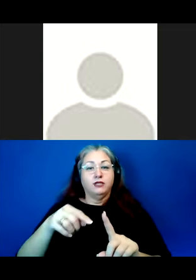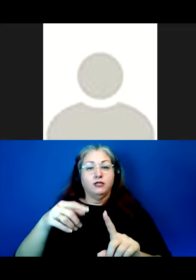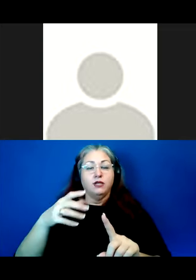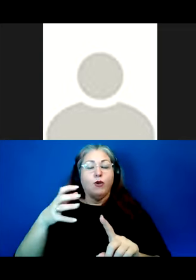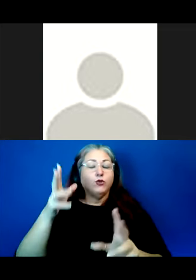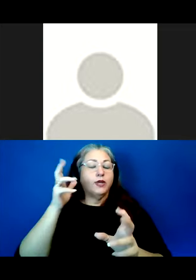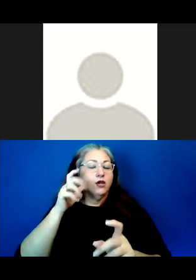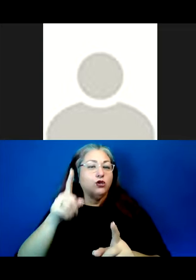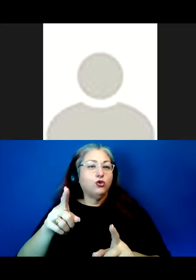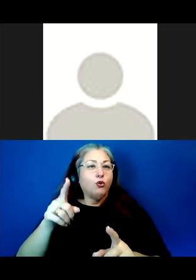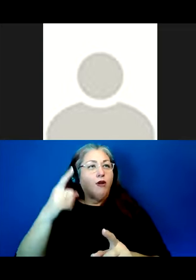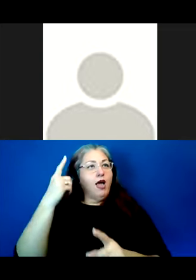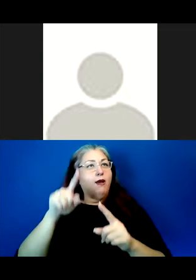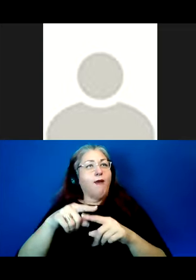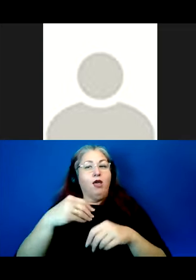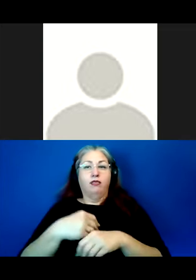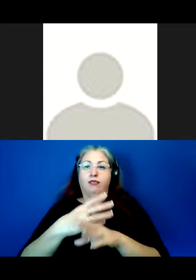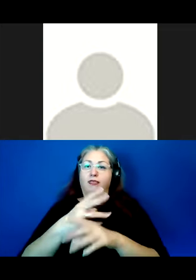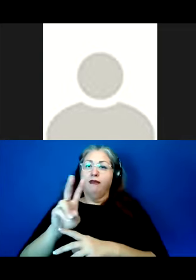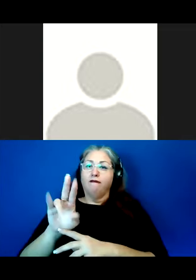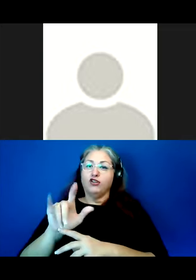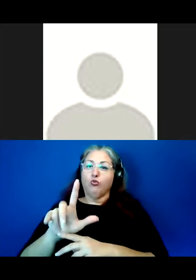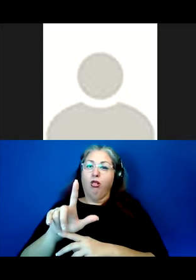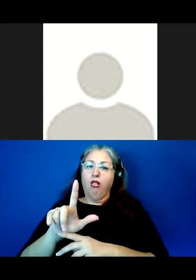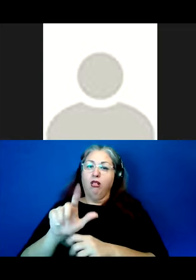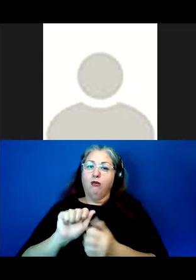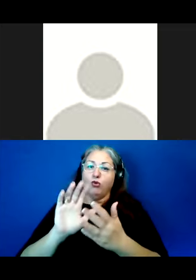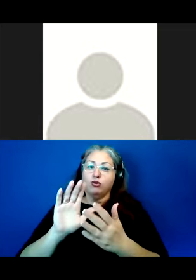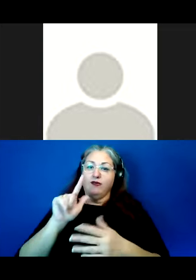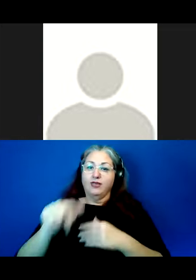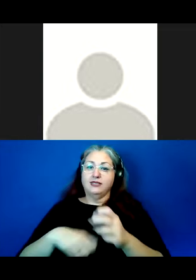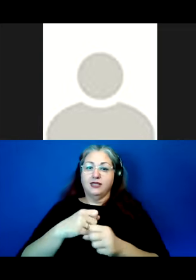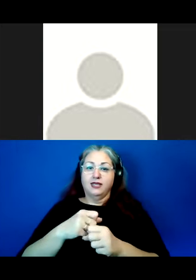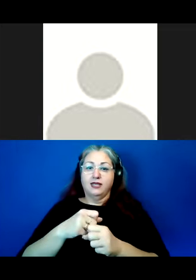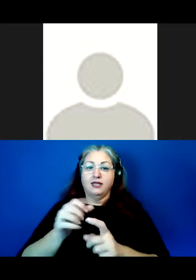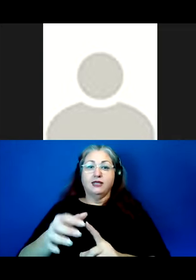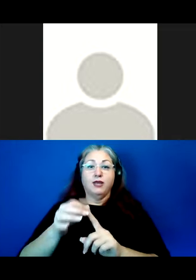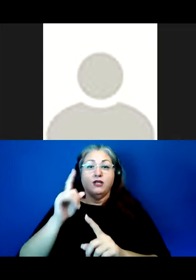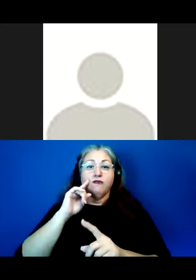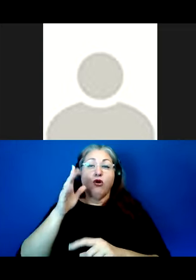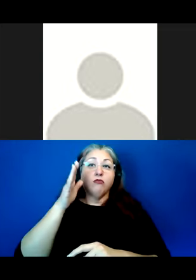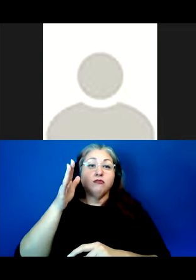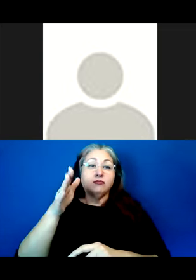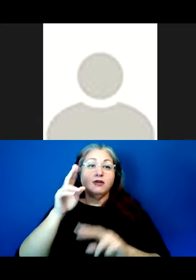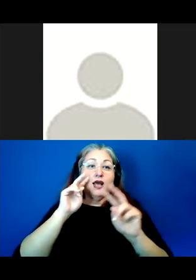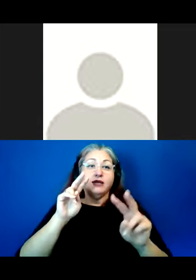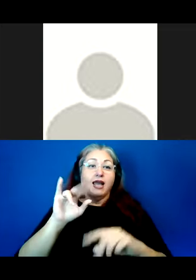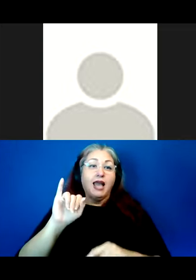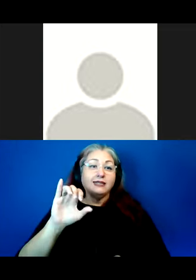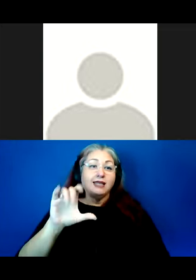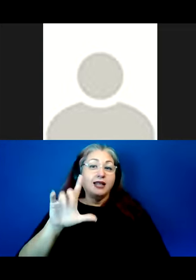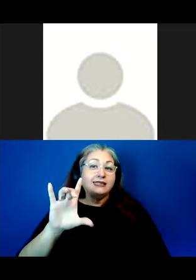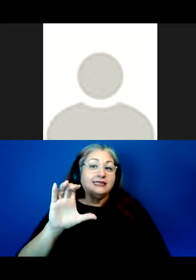thoughts about the virtual format of this year's conference, especially as we look ahead to ICLDC 8.